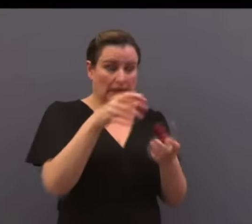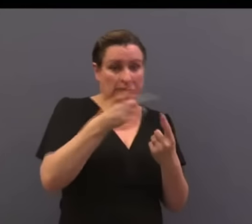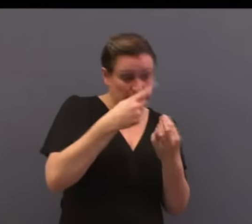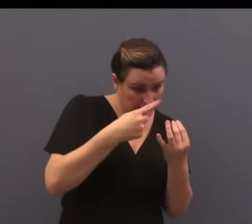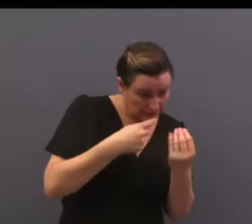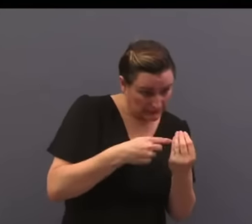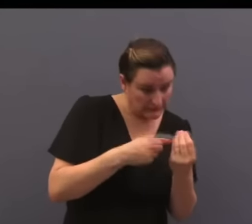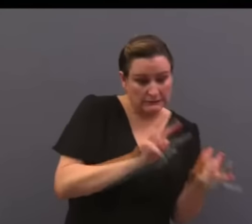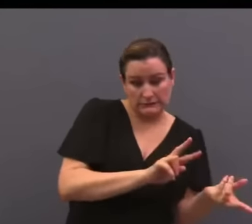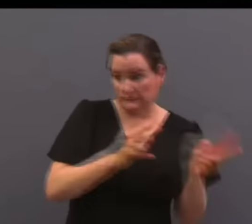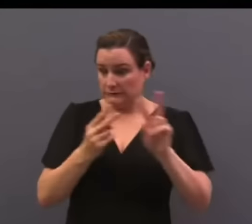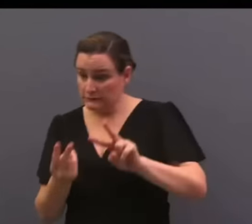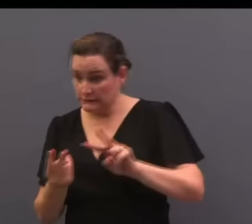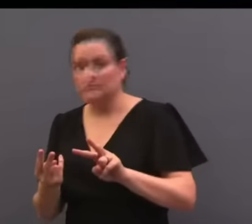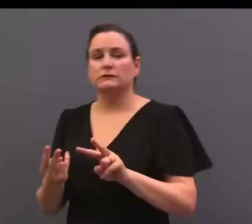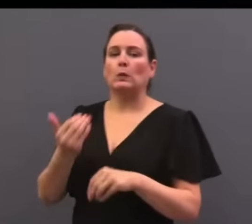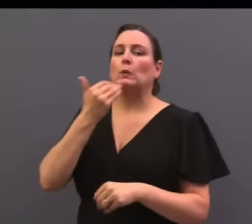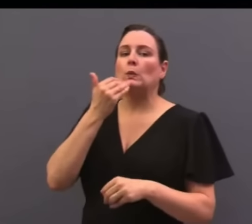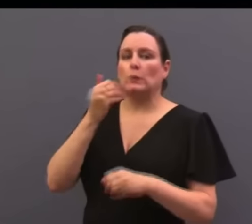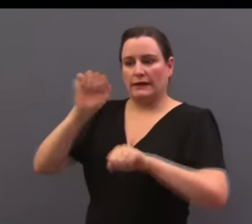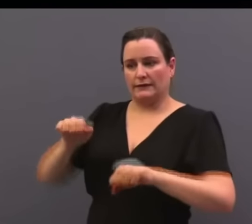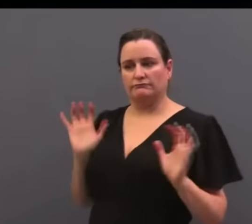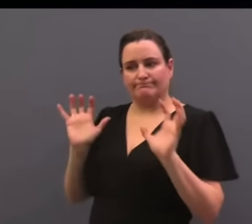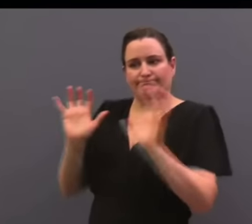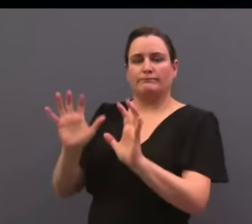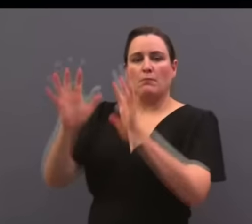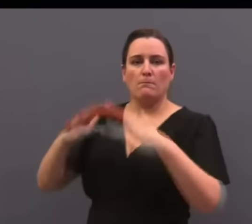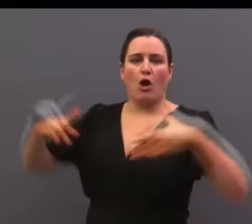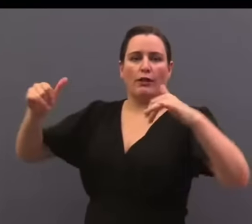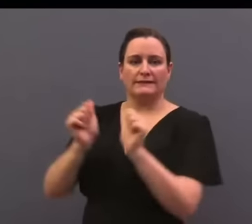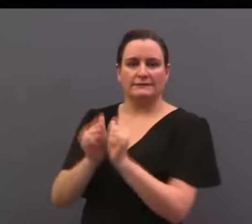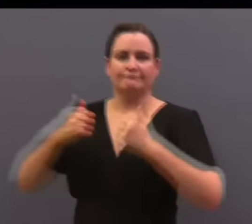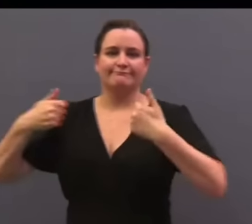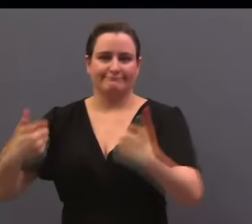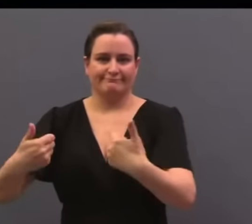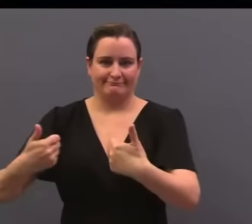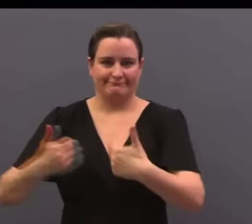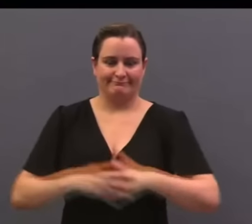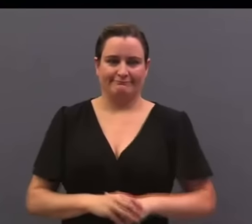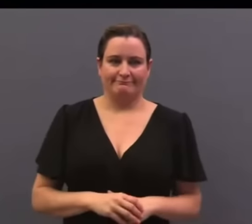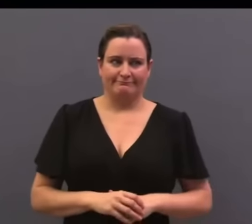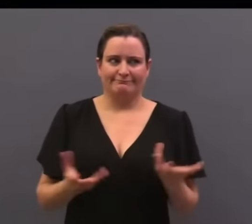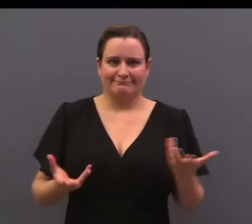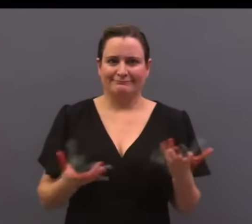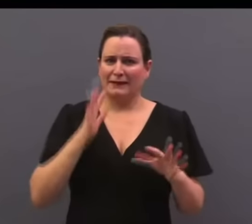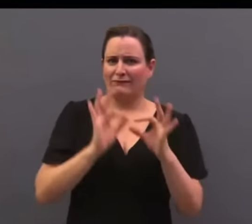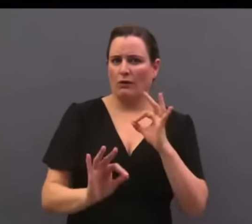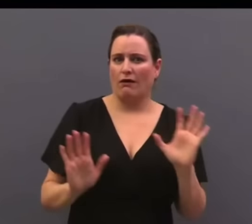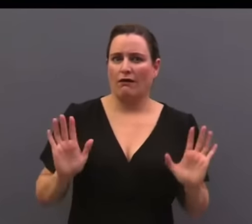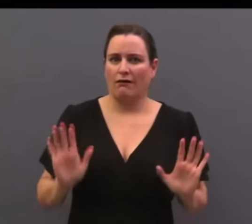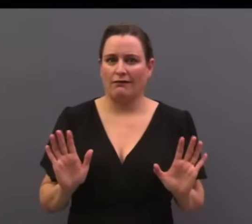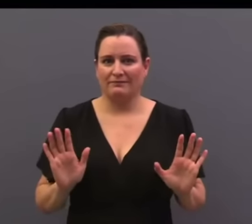That is what an electoral system does. And it's quite simple. In general, we have a